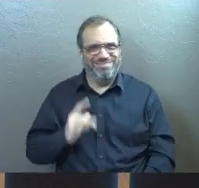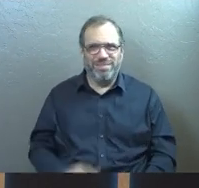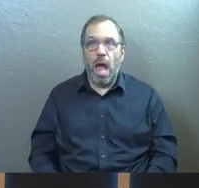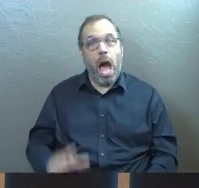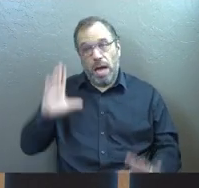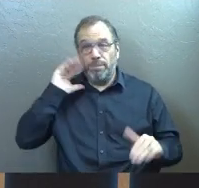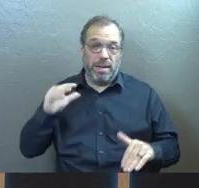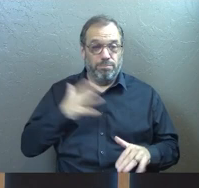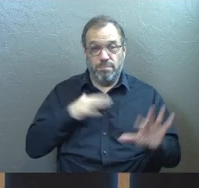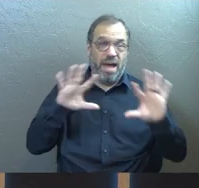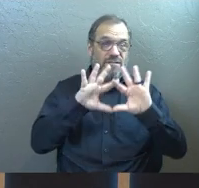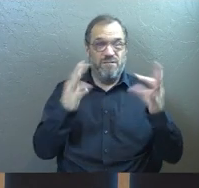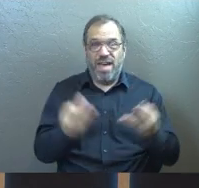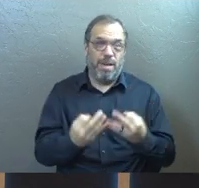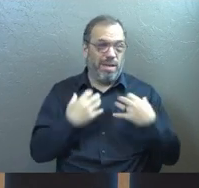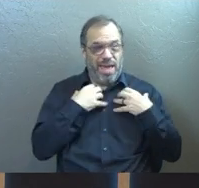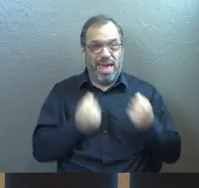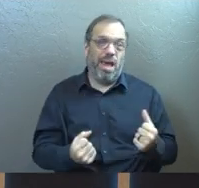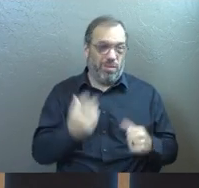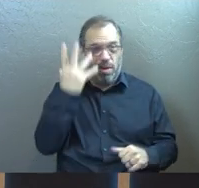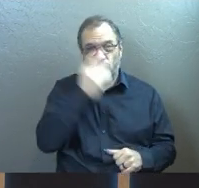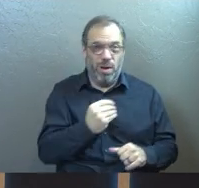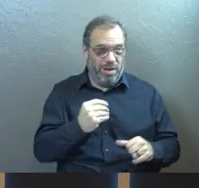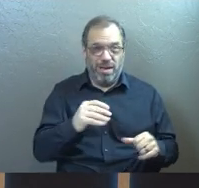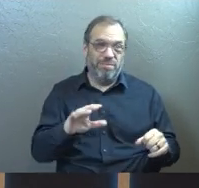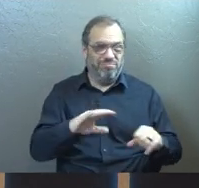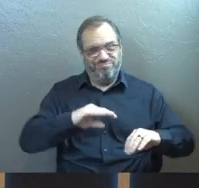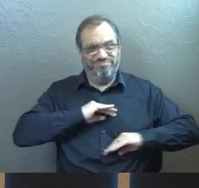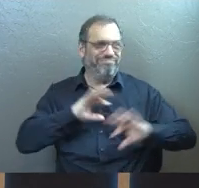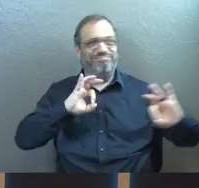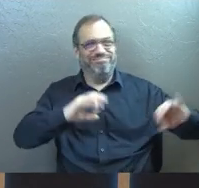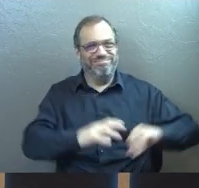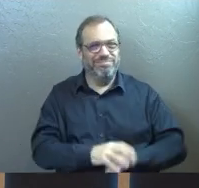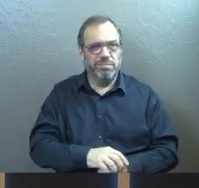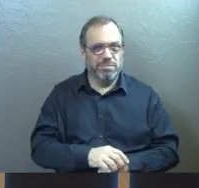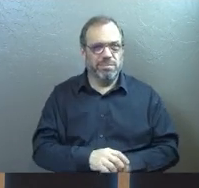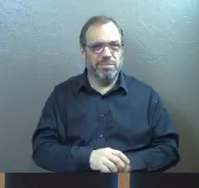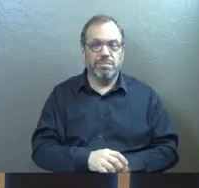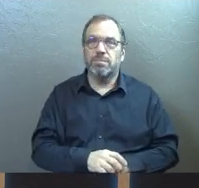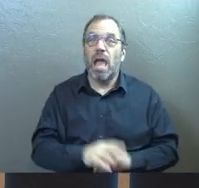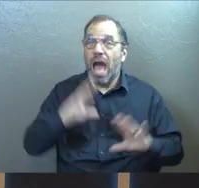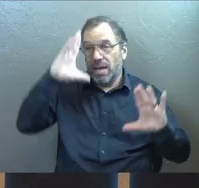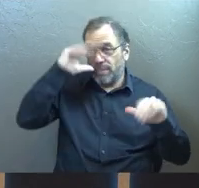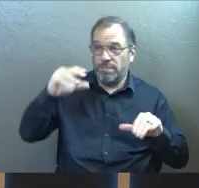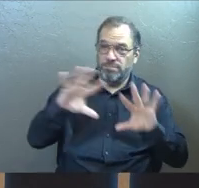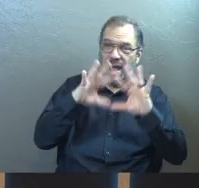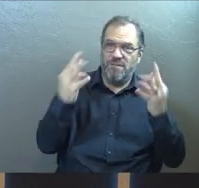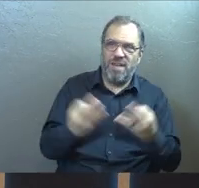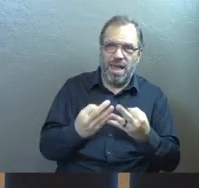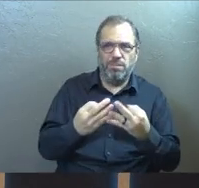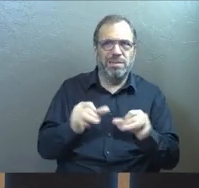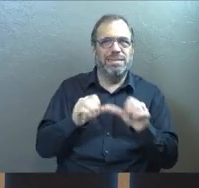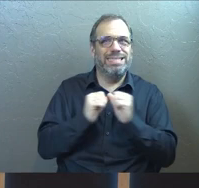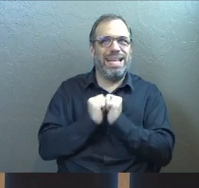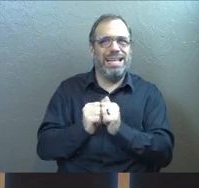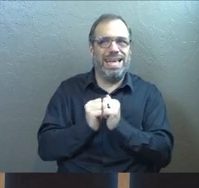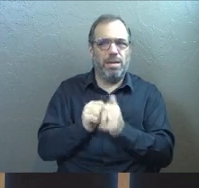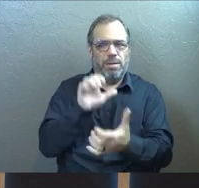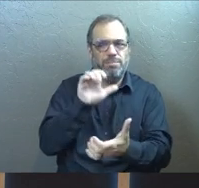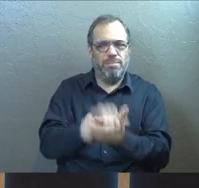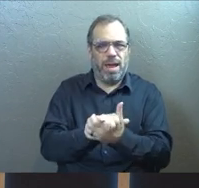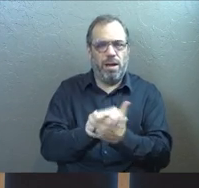I expected my family to be healthier, prettier, and more fulfilled. I expected my family to stay together